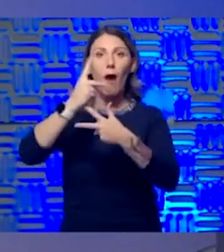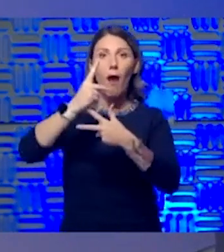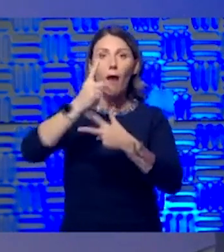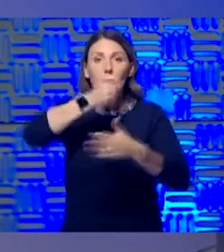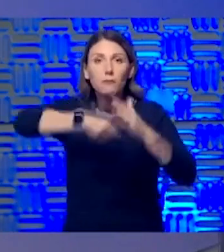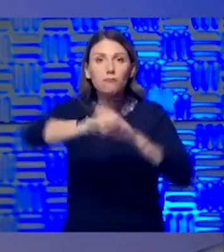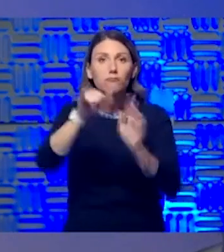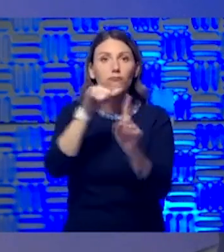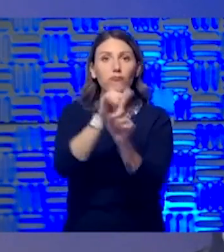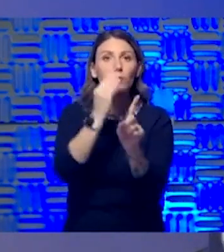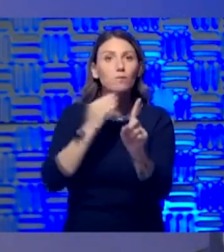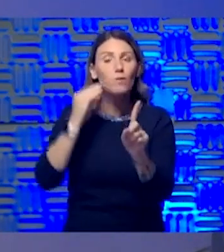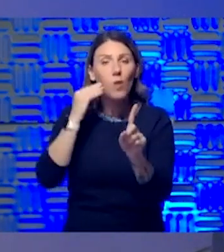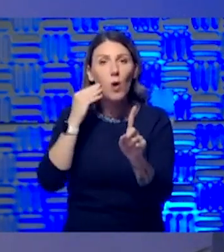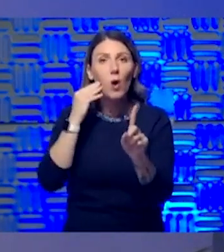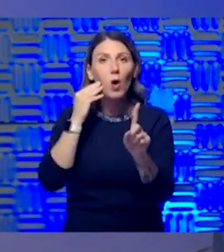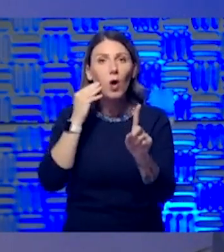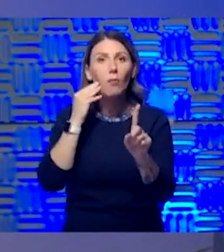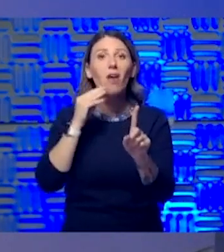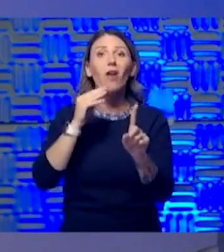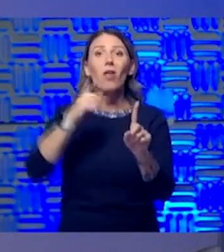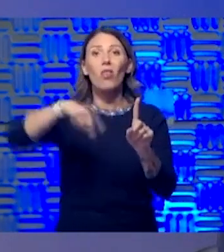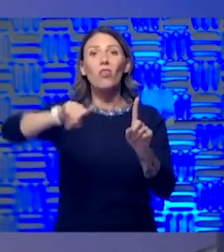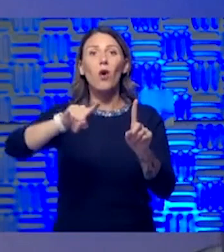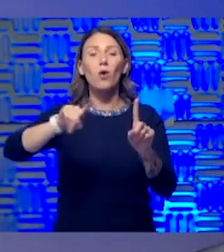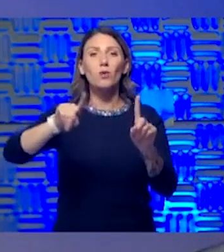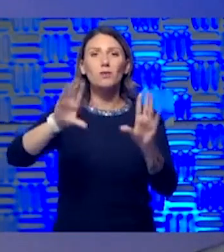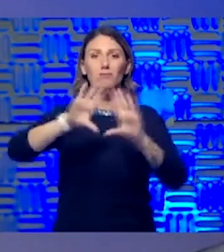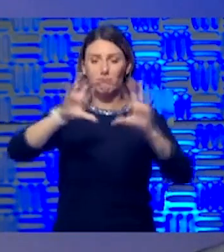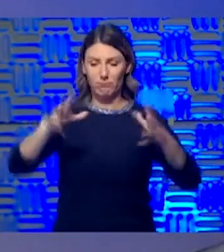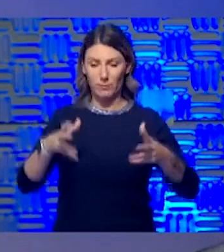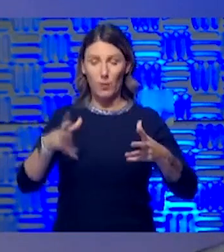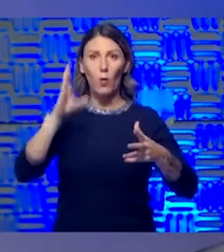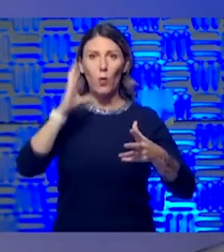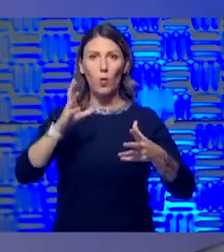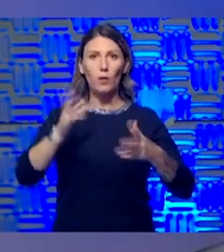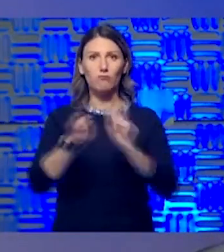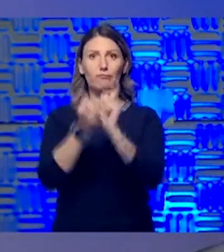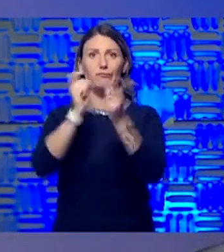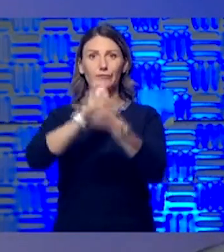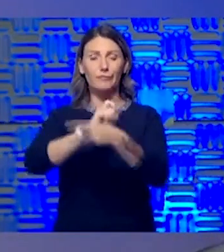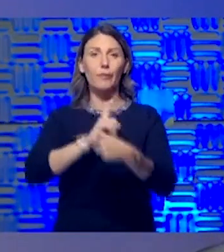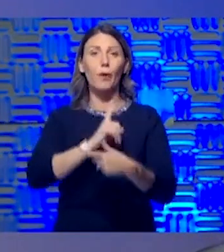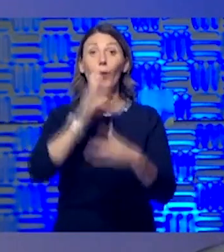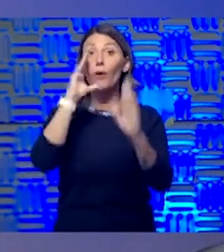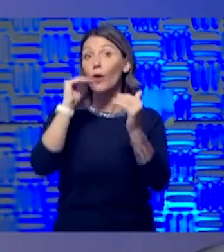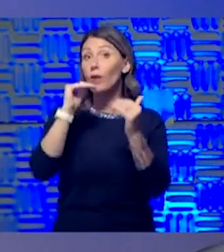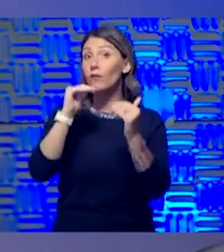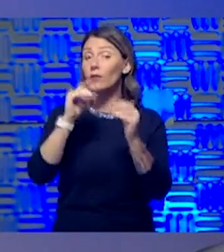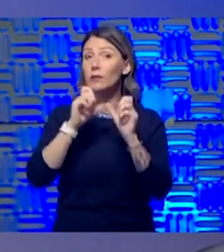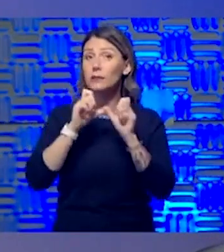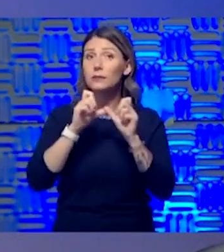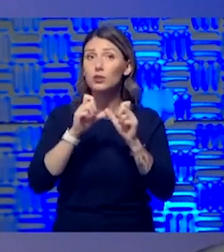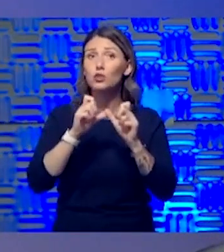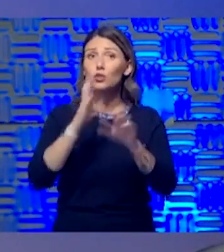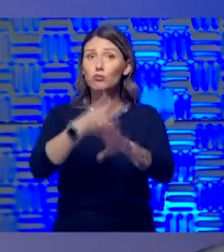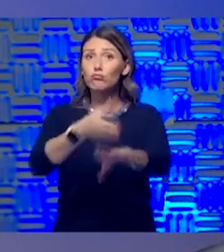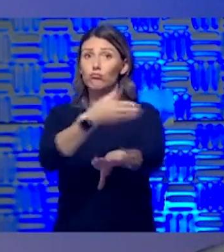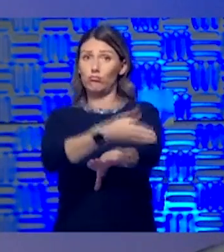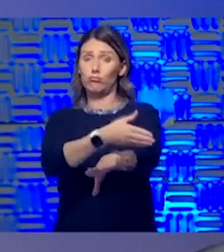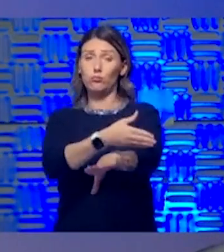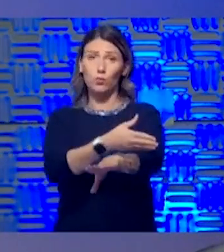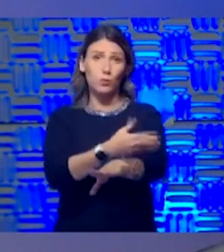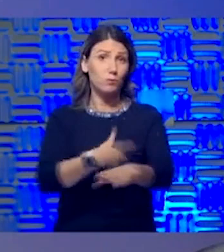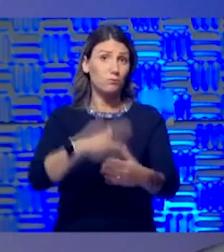in place, you know, those bubbles will break down eventually. And so that's the thing to remember as well. Hopefully, we continue to progress in a good manner